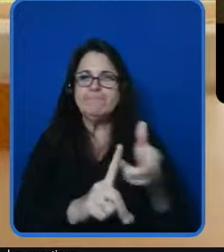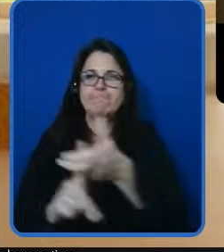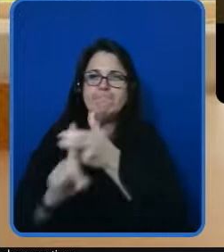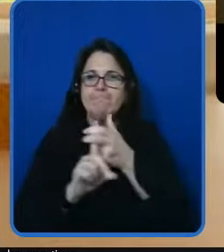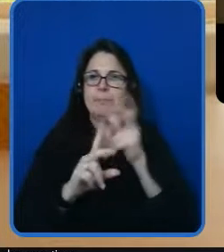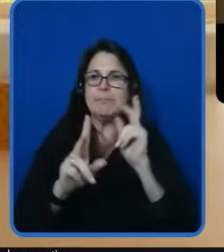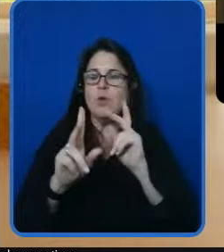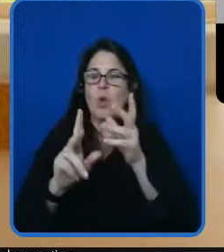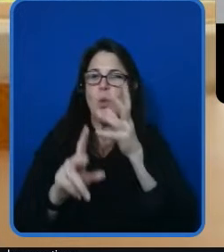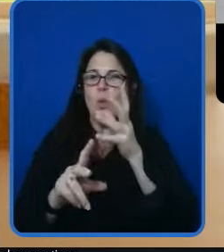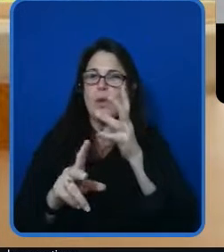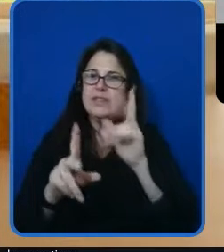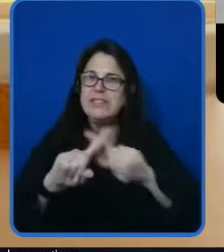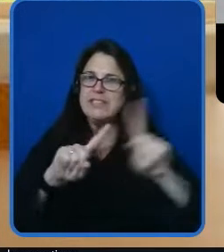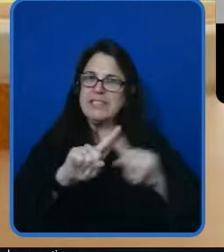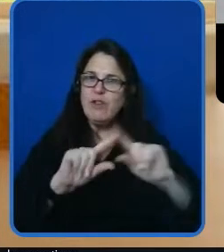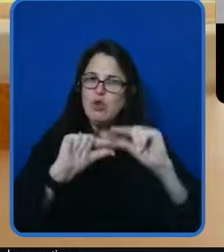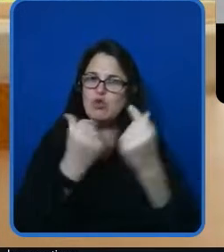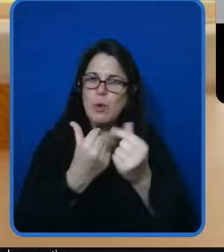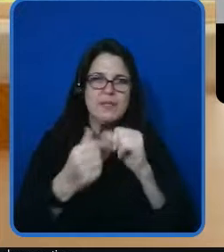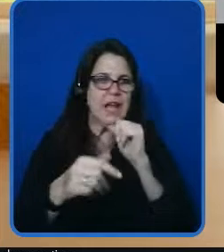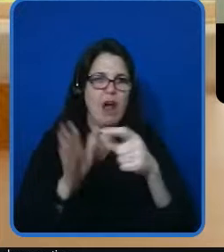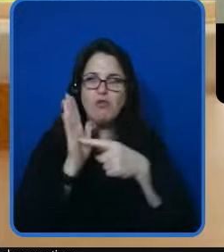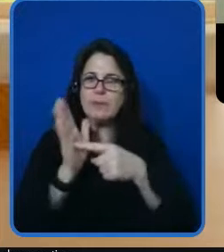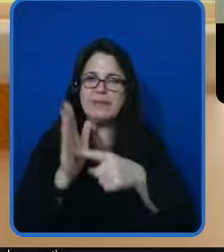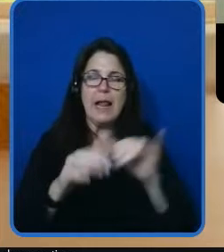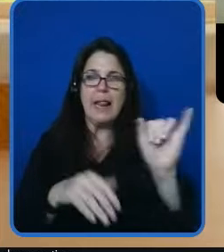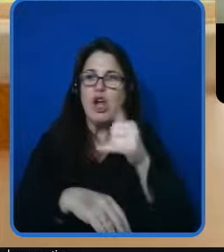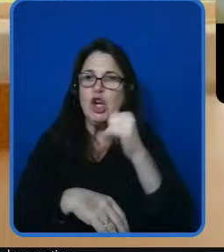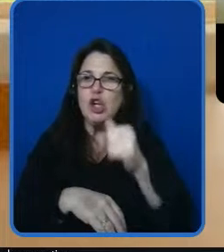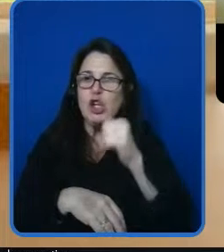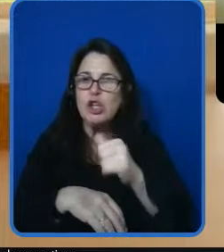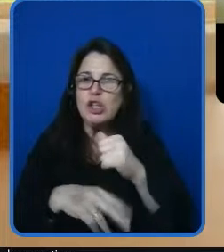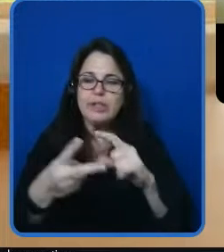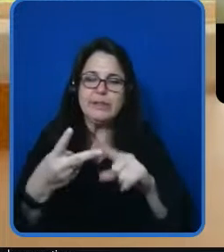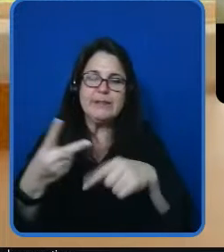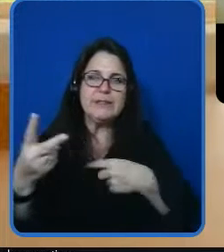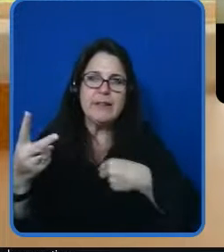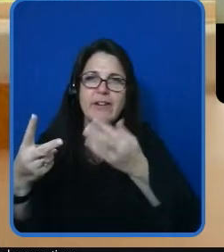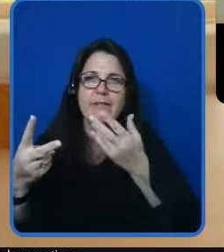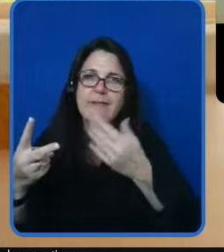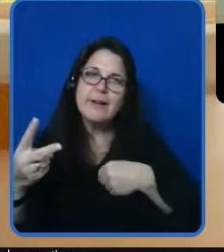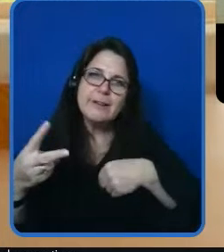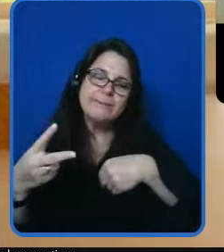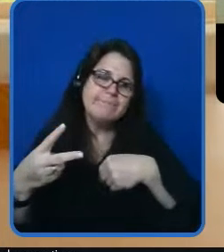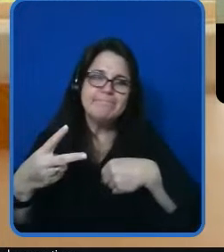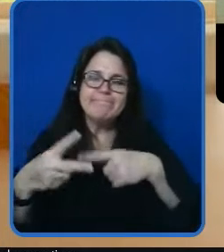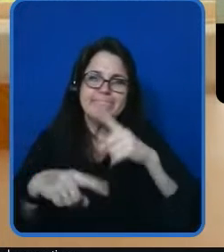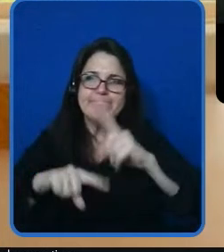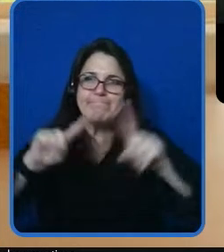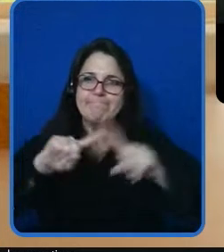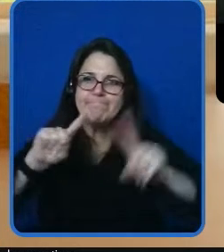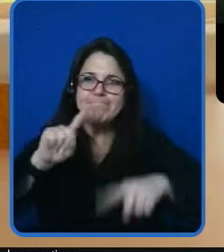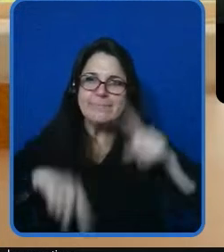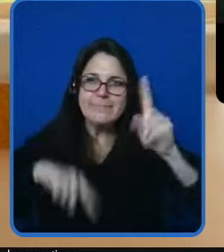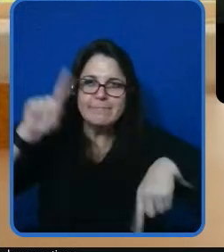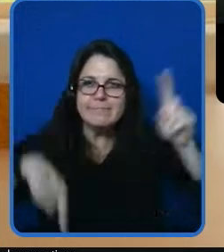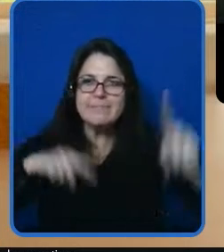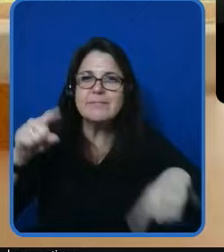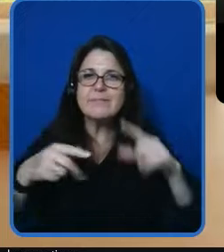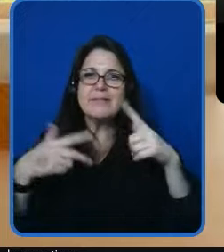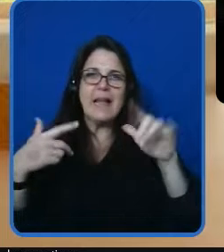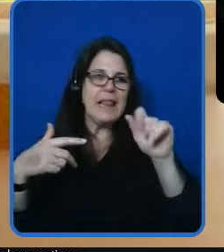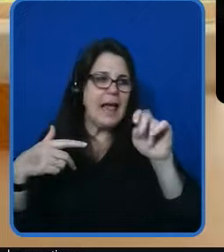color black and Latina and from low-income households and girls who code absolutely gives them that